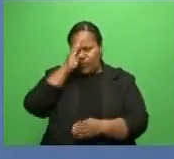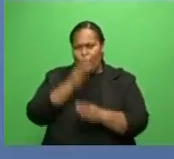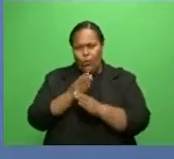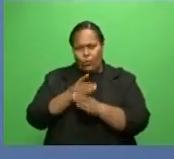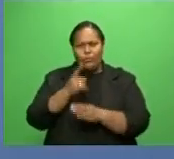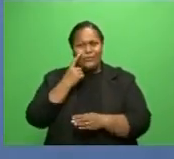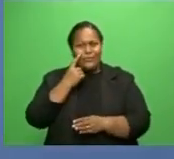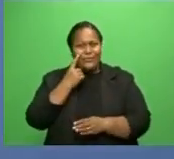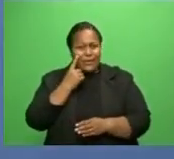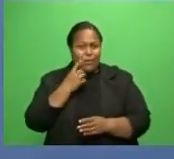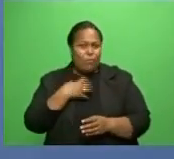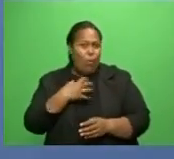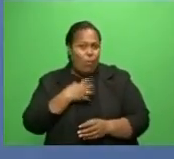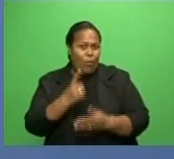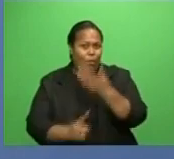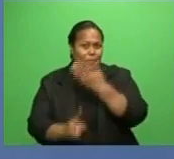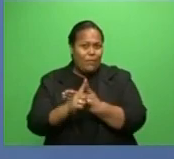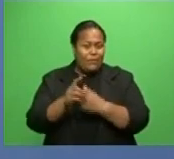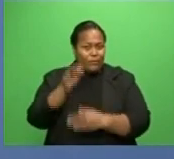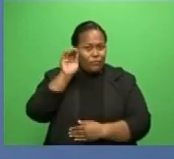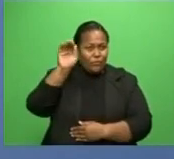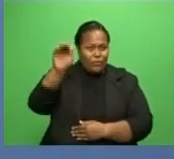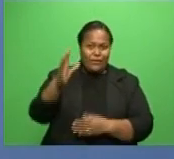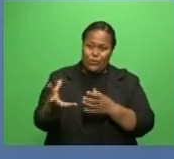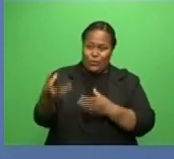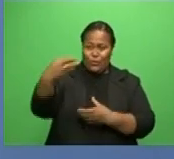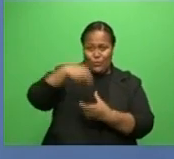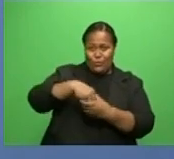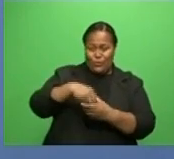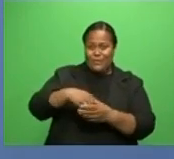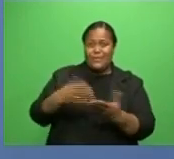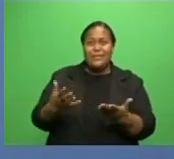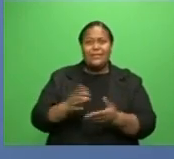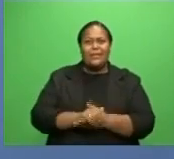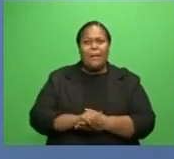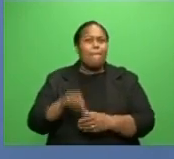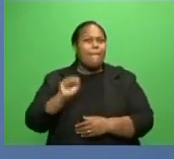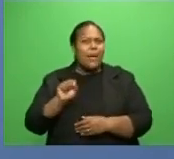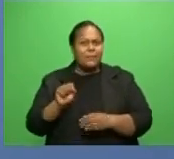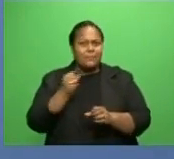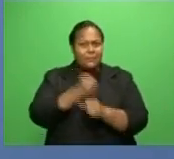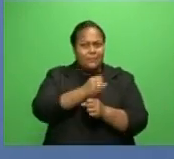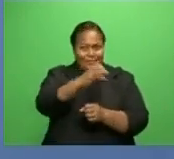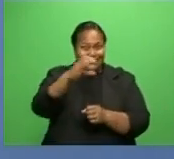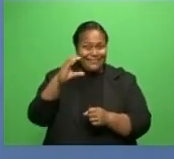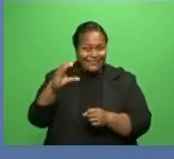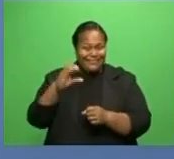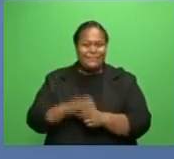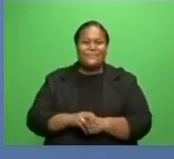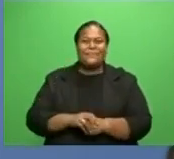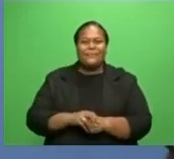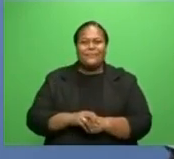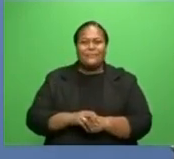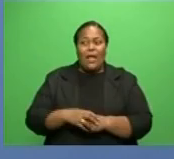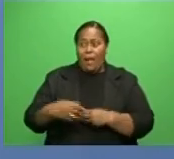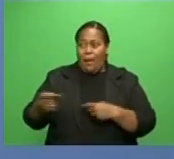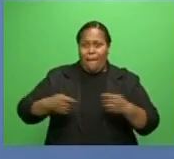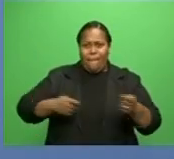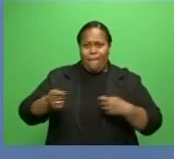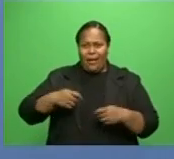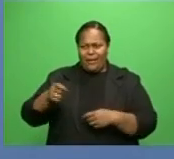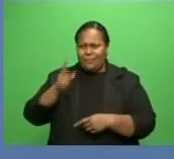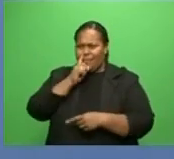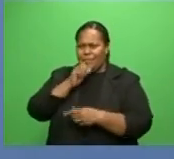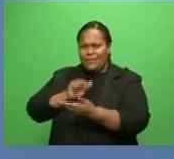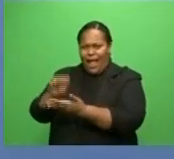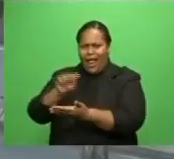with inclusive of the bus companies, the market vendors which are already here but we want